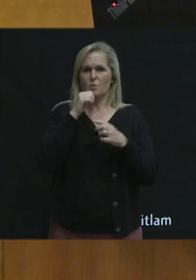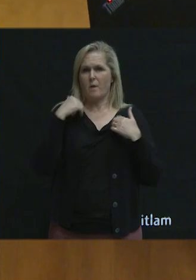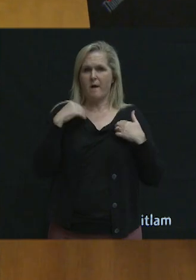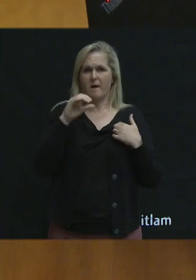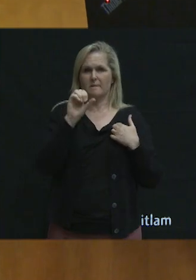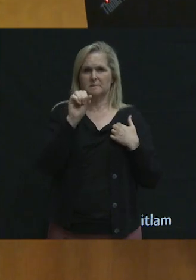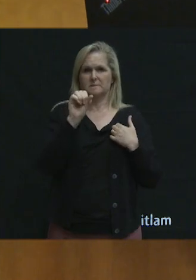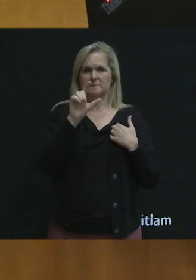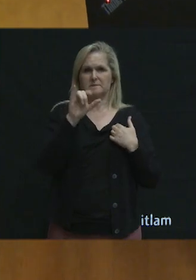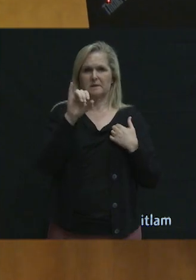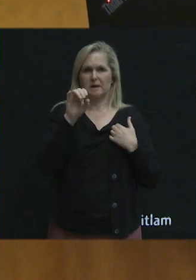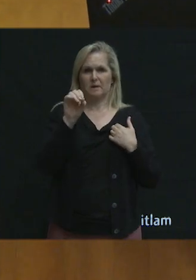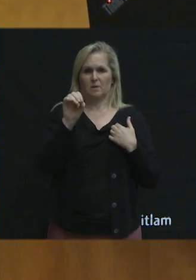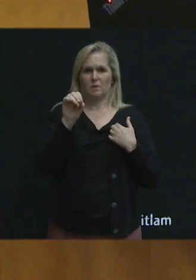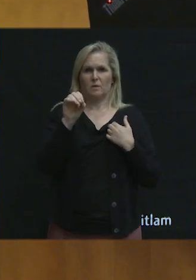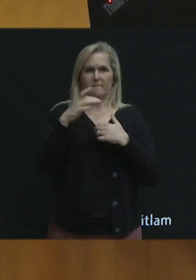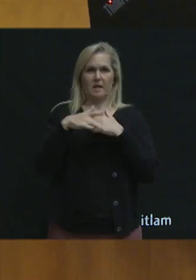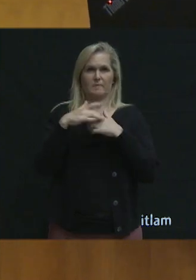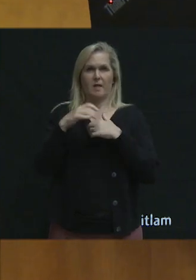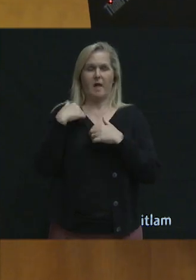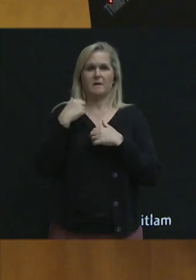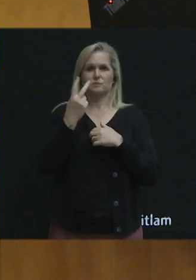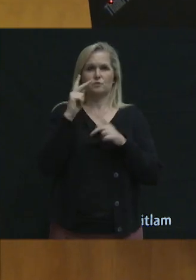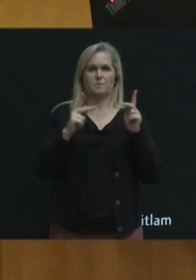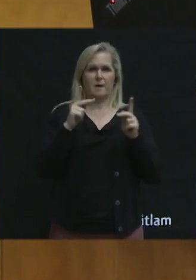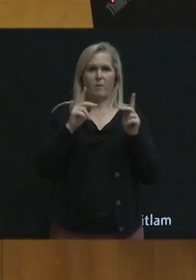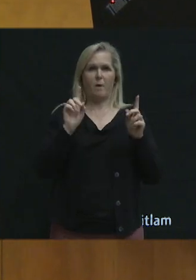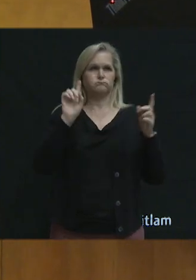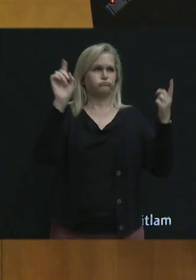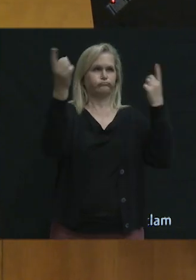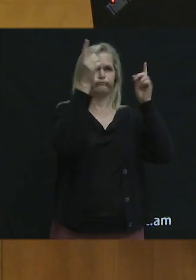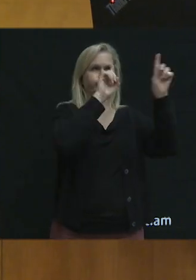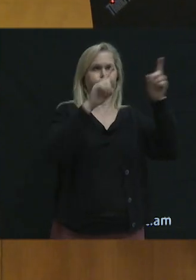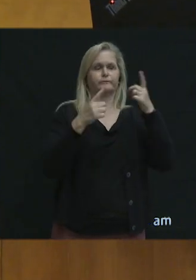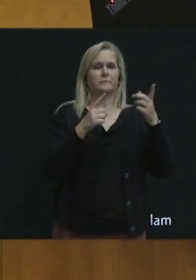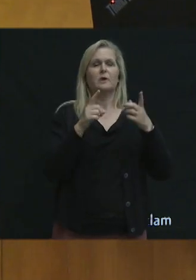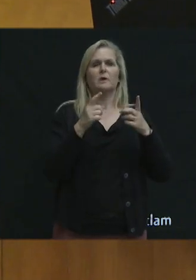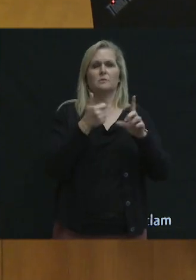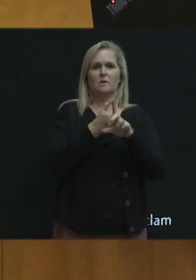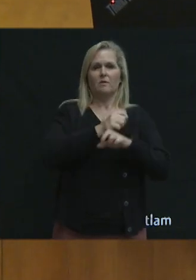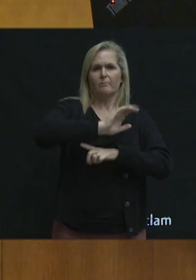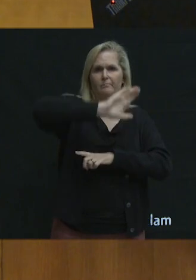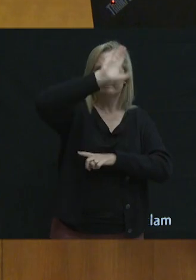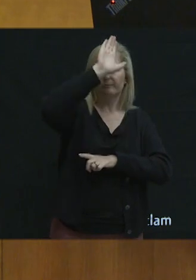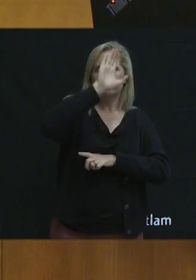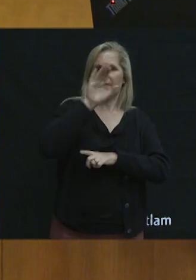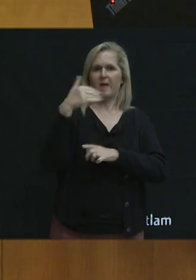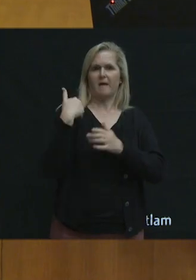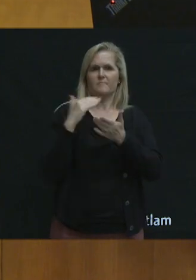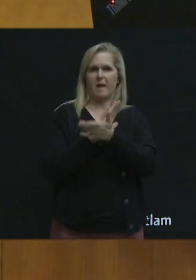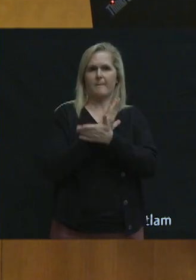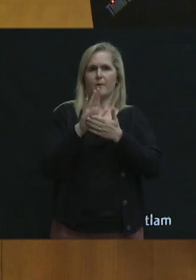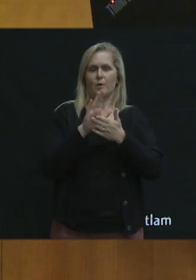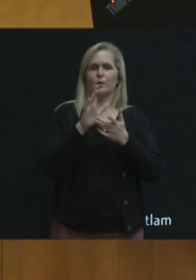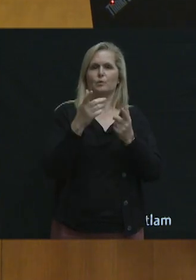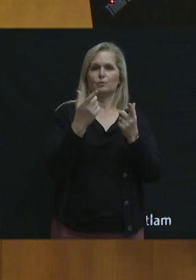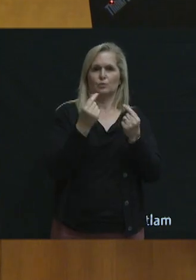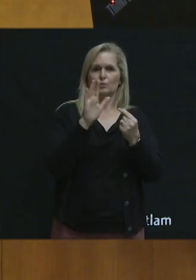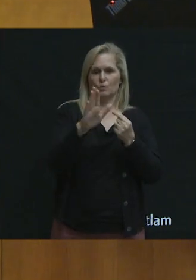available, there'll be two people coming around handing out piece of papers. Just put up your hand and they'll come and grab your piece of paper. And we'll write that